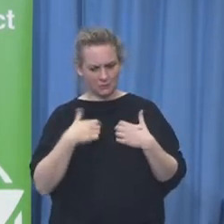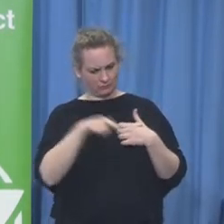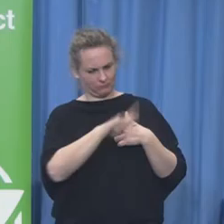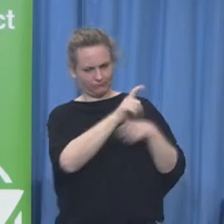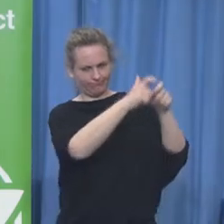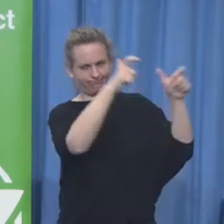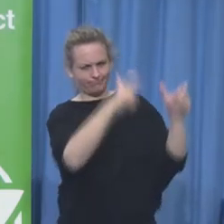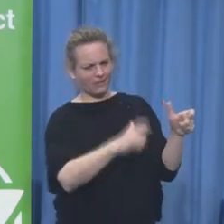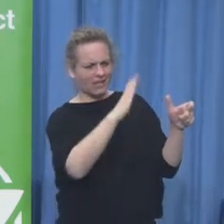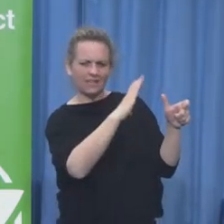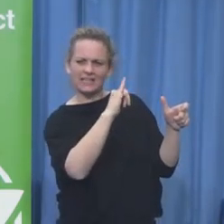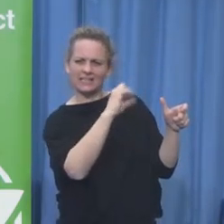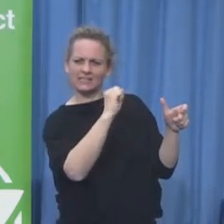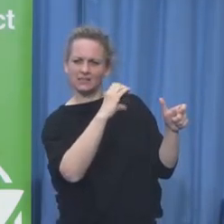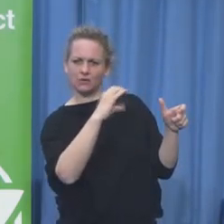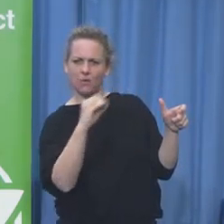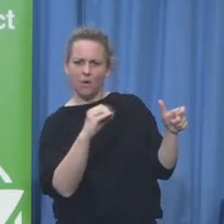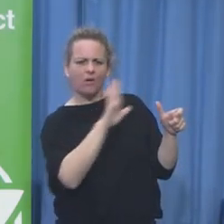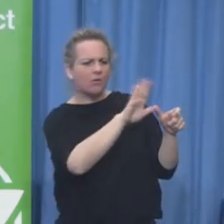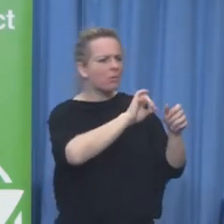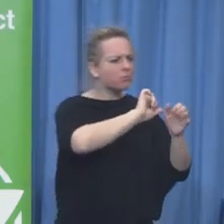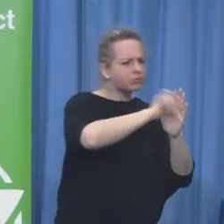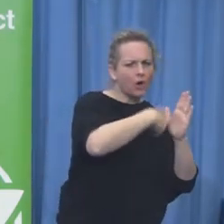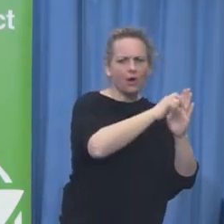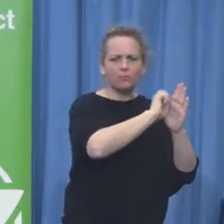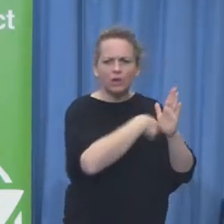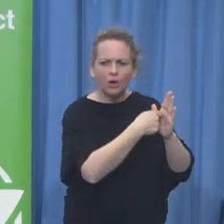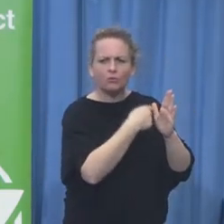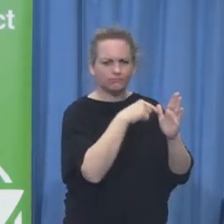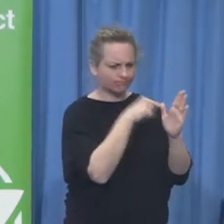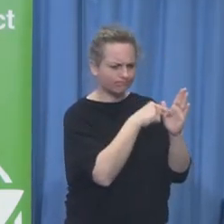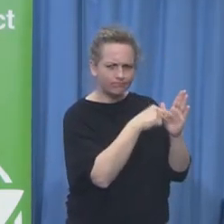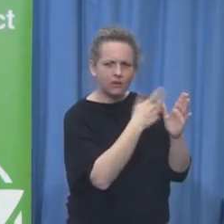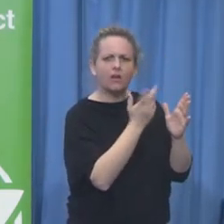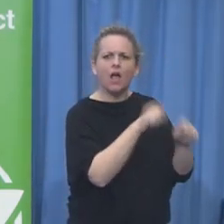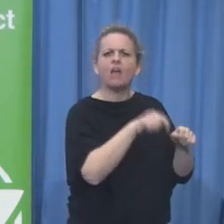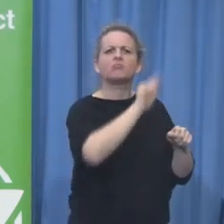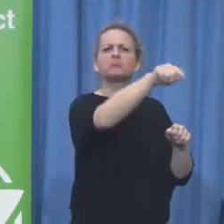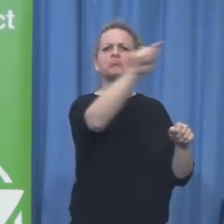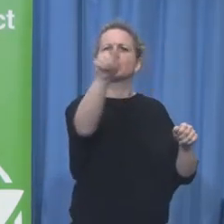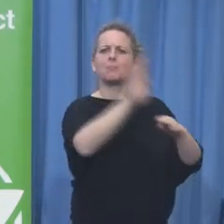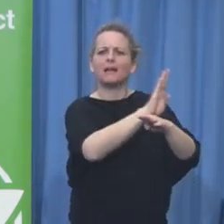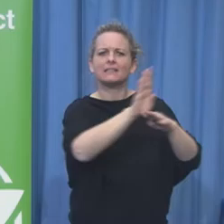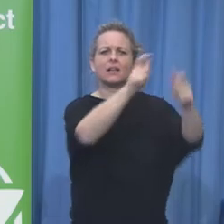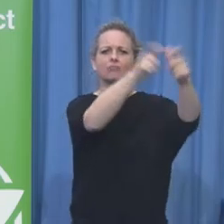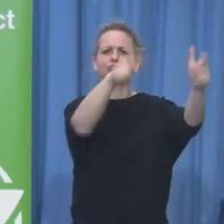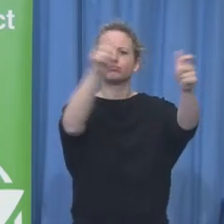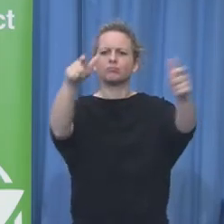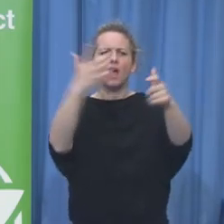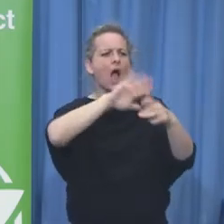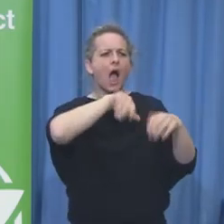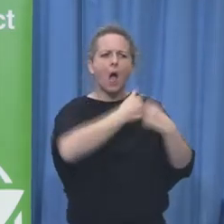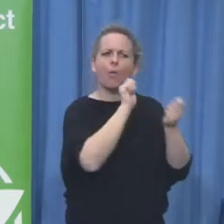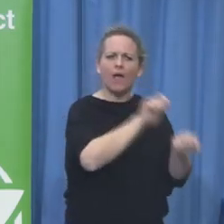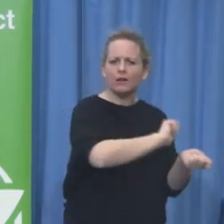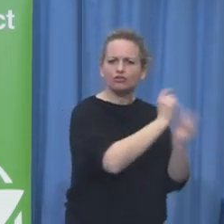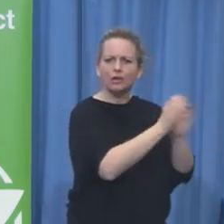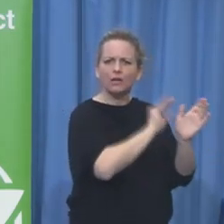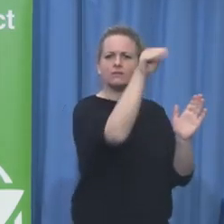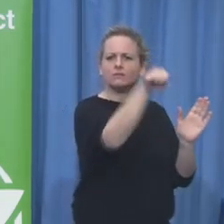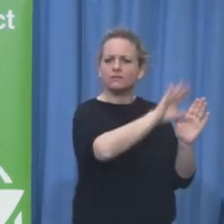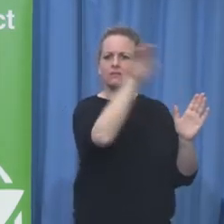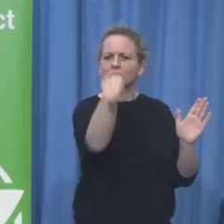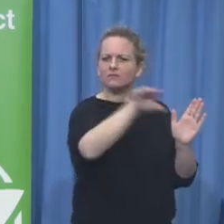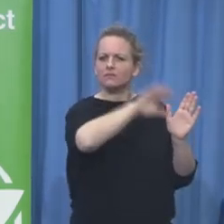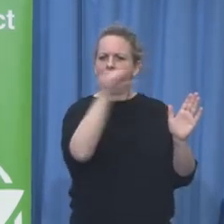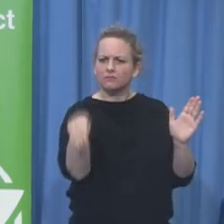Cisco can be done in other companies. So is there a role for Cisco in helping convene other companies or sharing best practice, or is that something